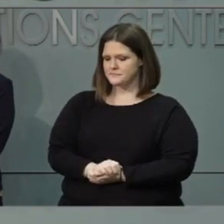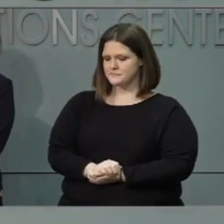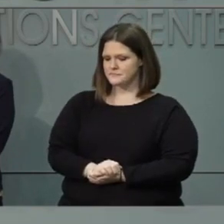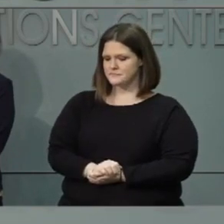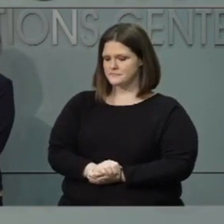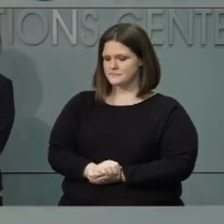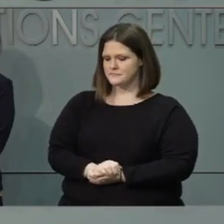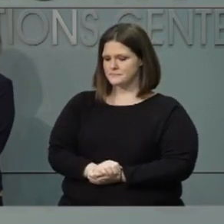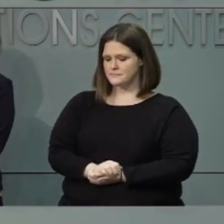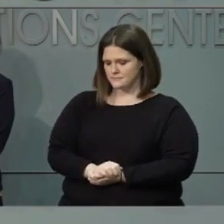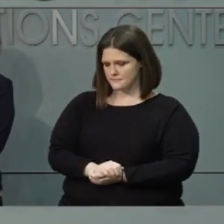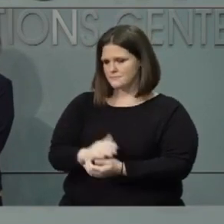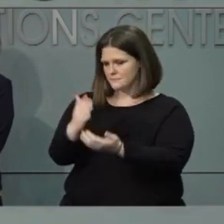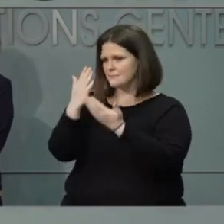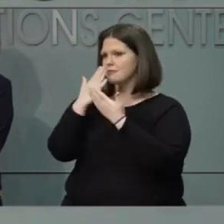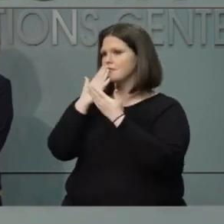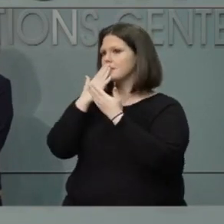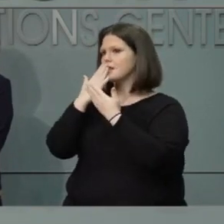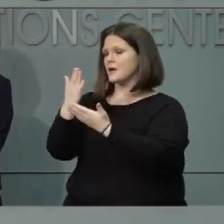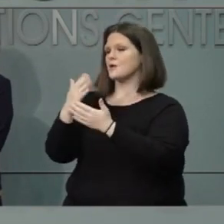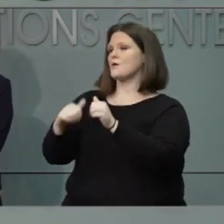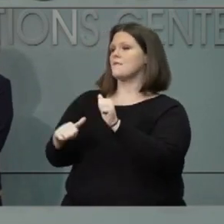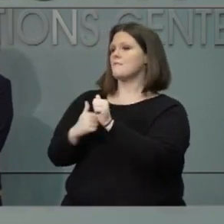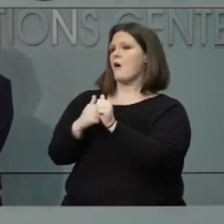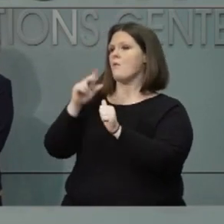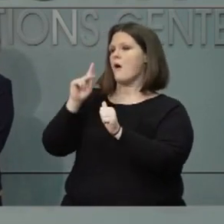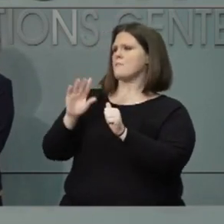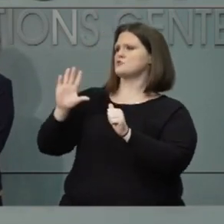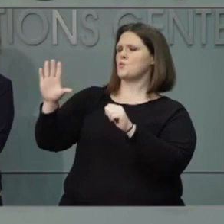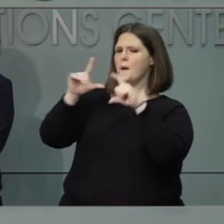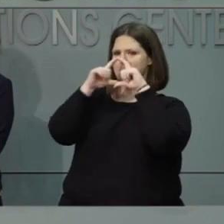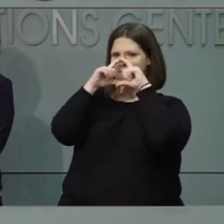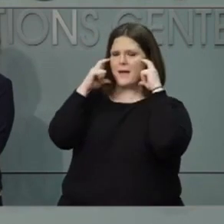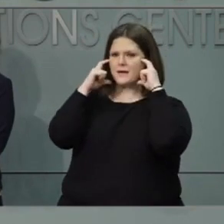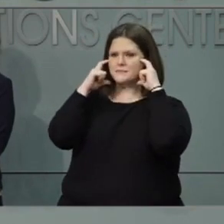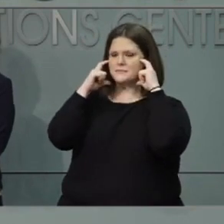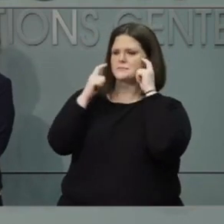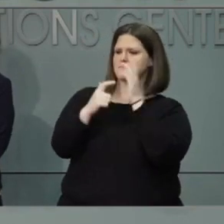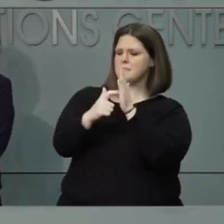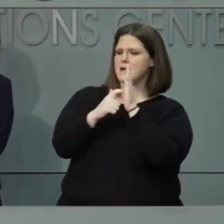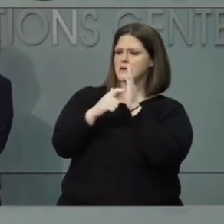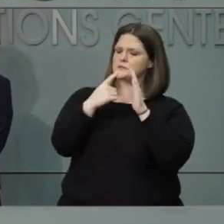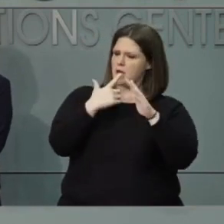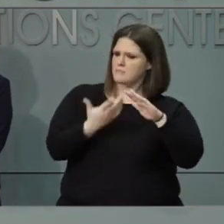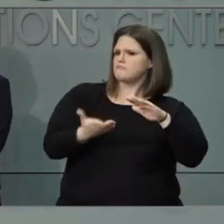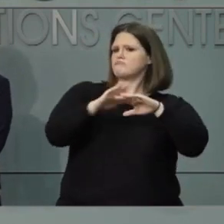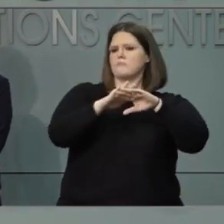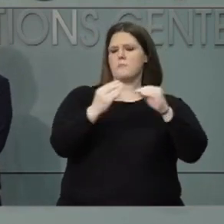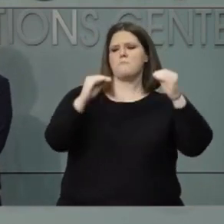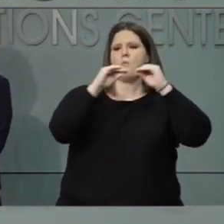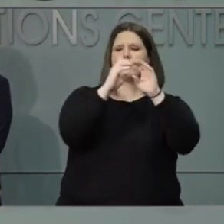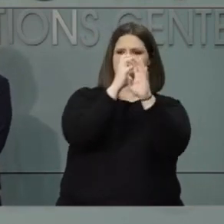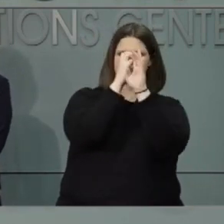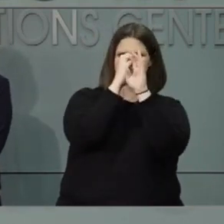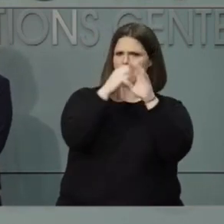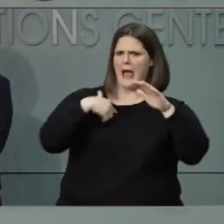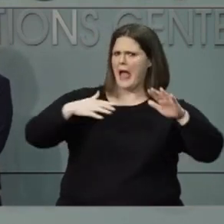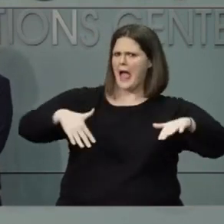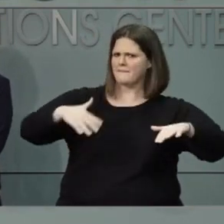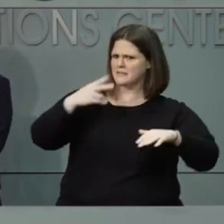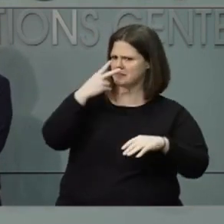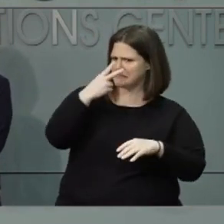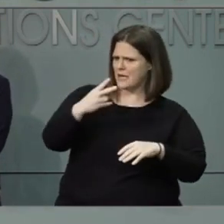Thanks. Just to follow up for you, so that the mask mandate is ratcheting up on enforcement and compliance. I haven't seen the order yet. What